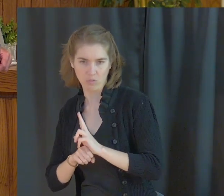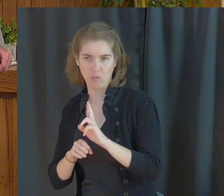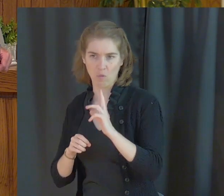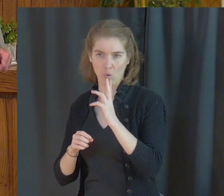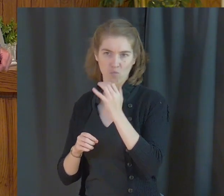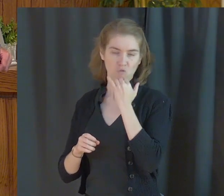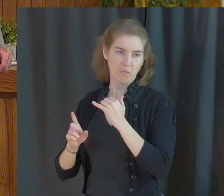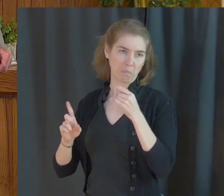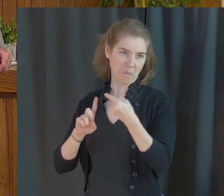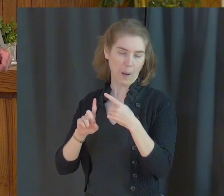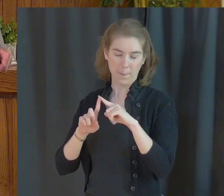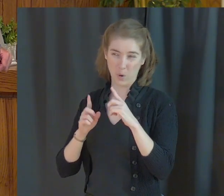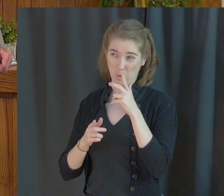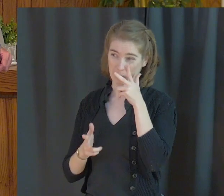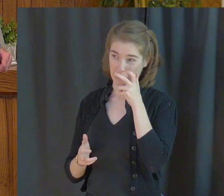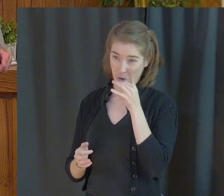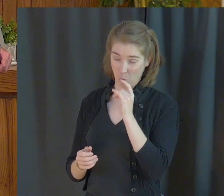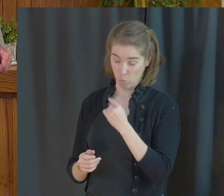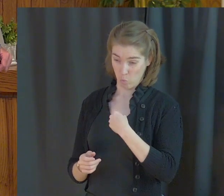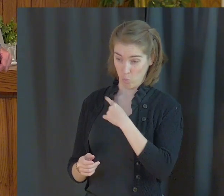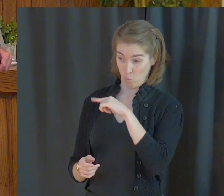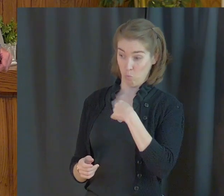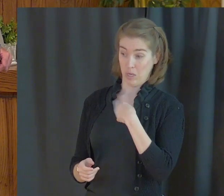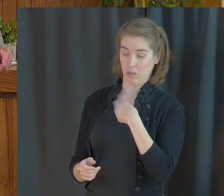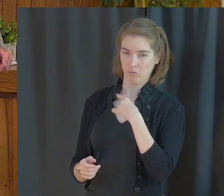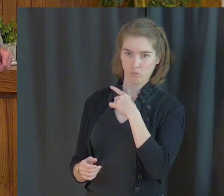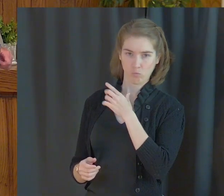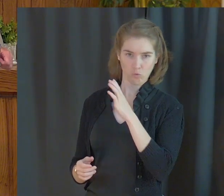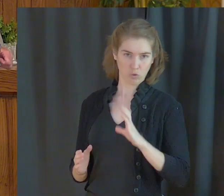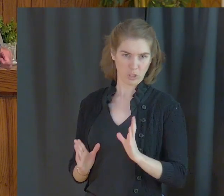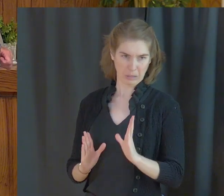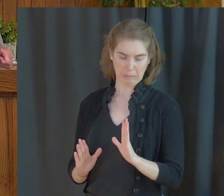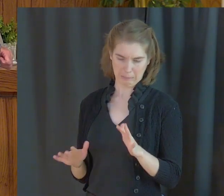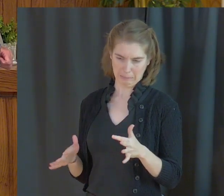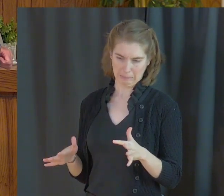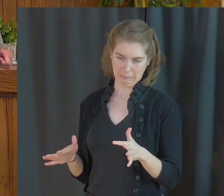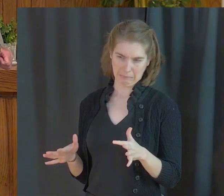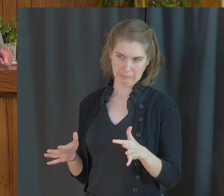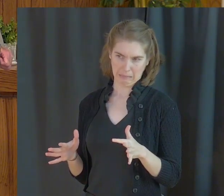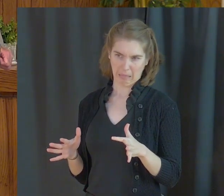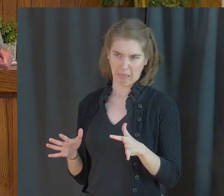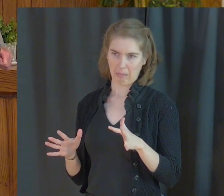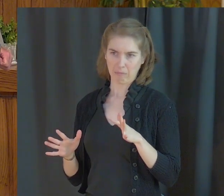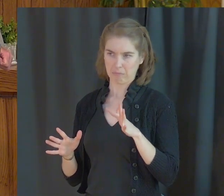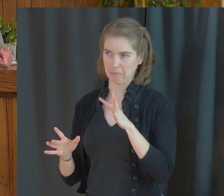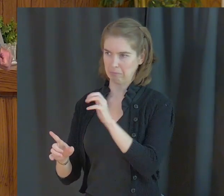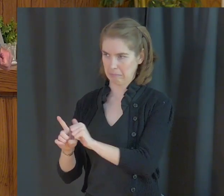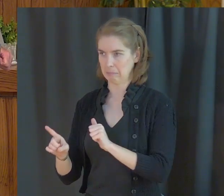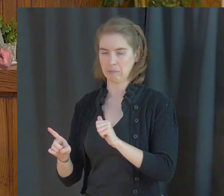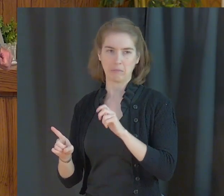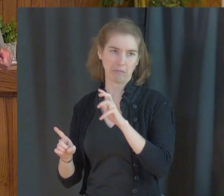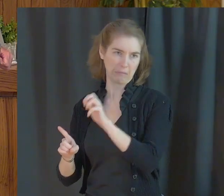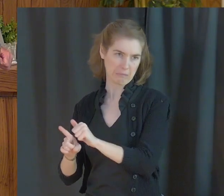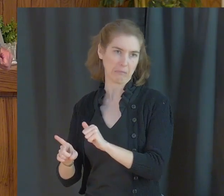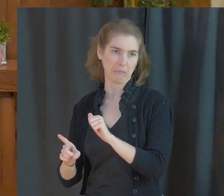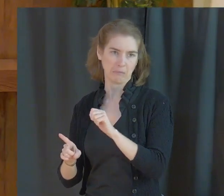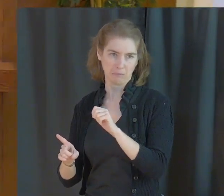But when someone hears that we are a Christian, they often get intimidated and they lash out in ways of persecution.